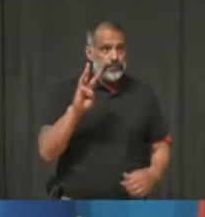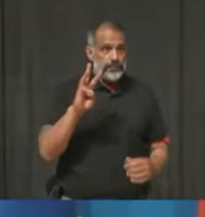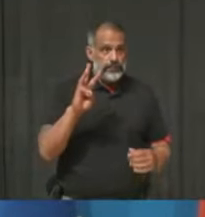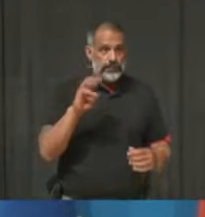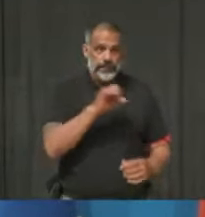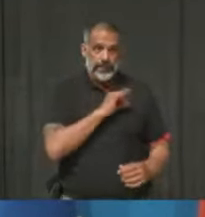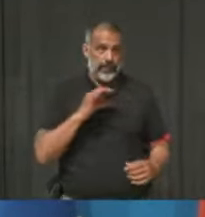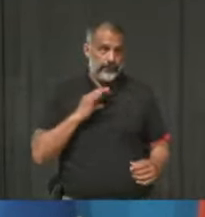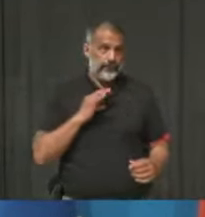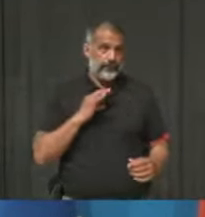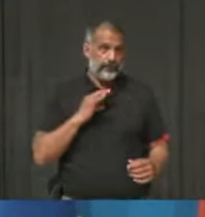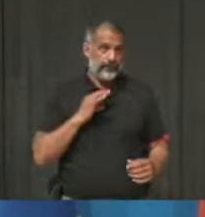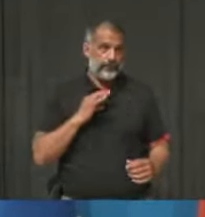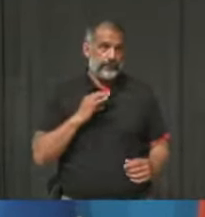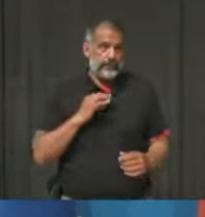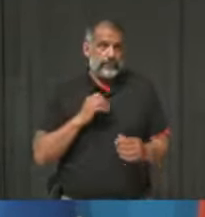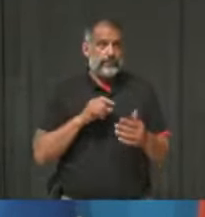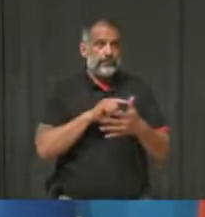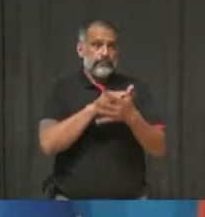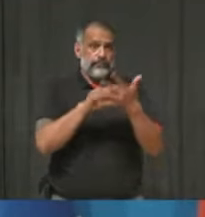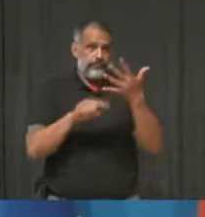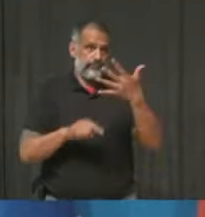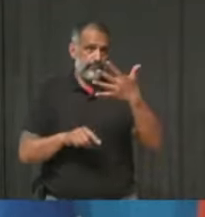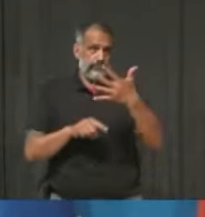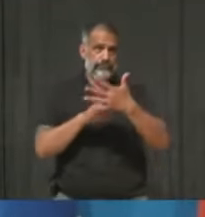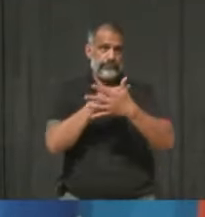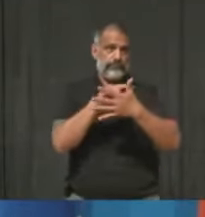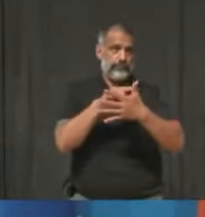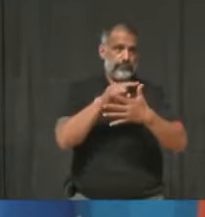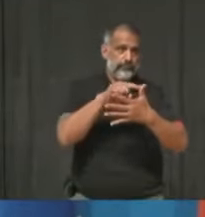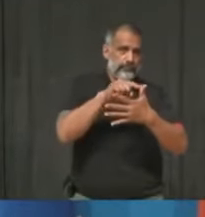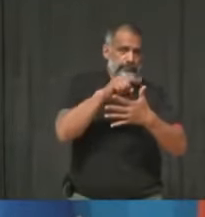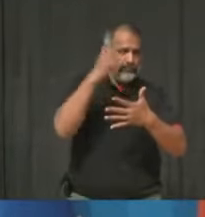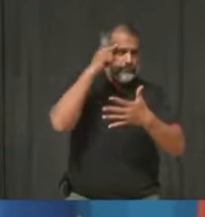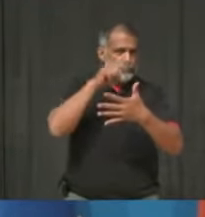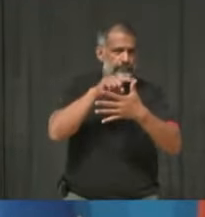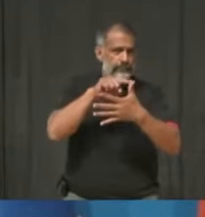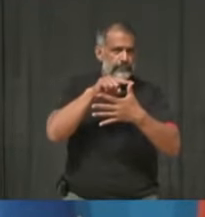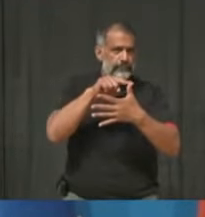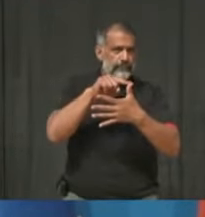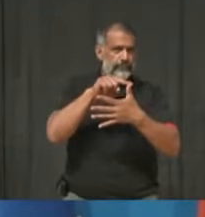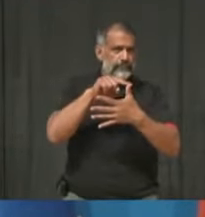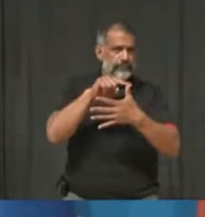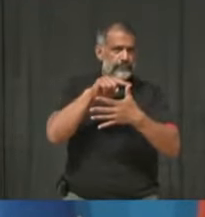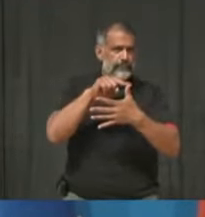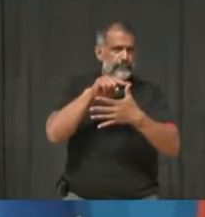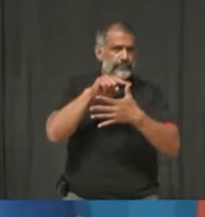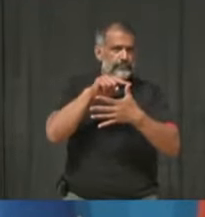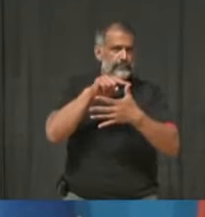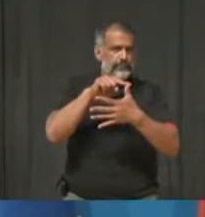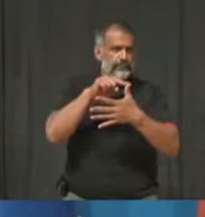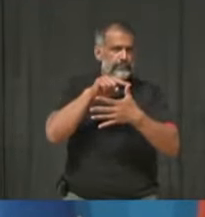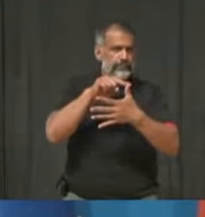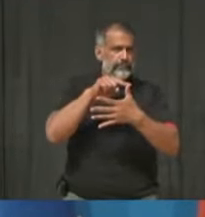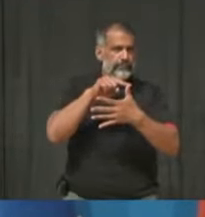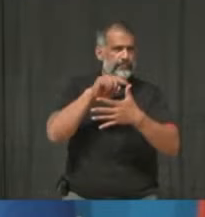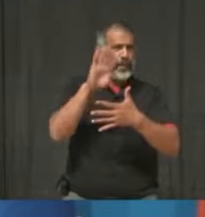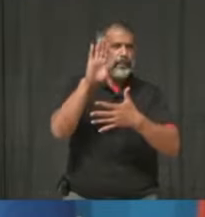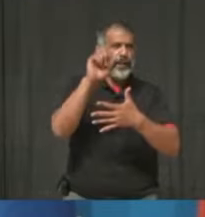Benegalese, Shaila Benegalese, Muslim,